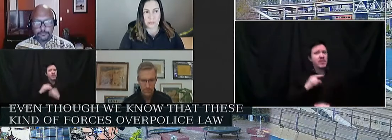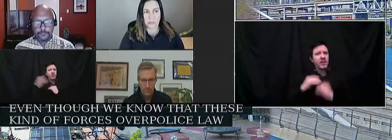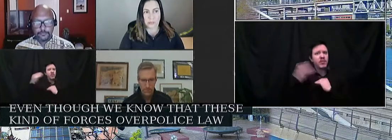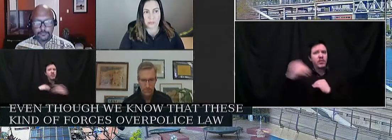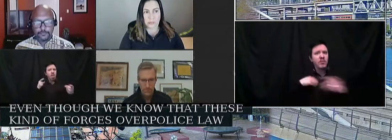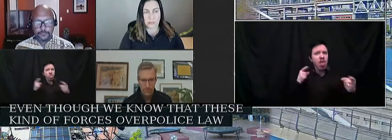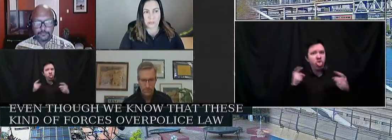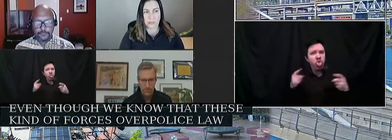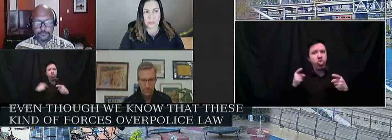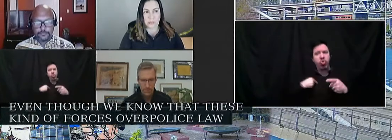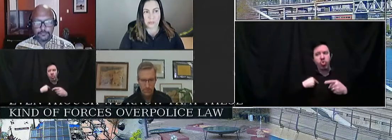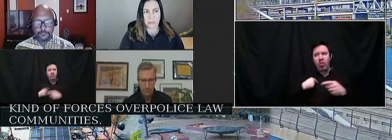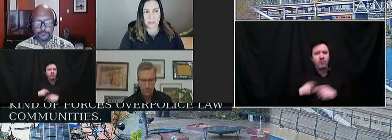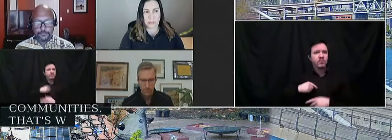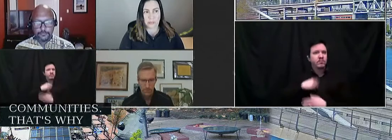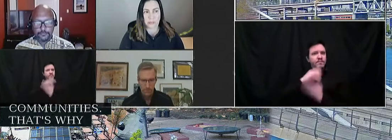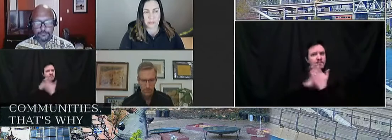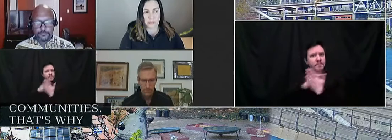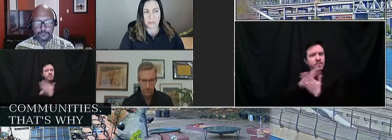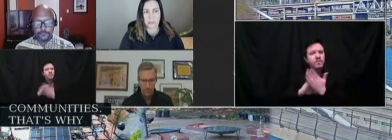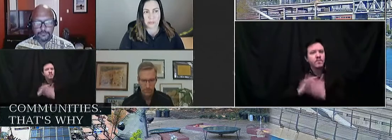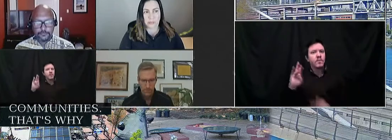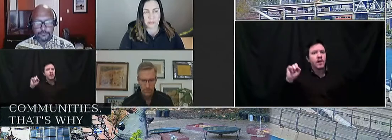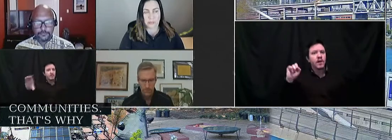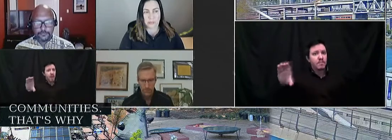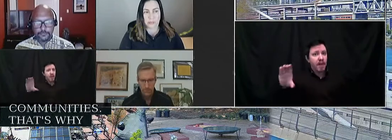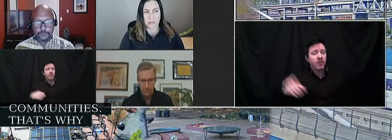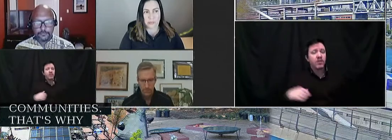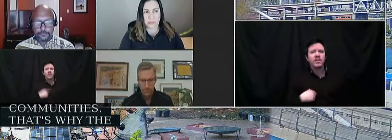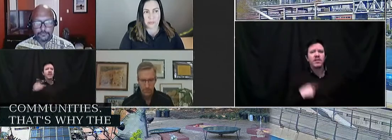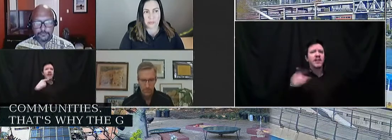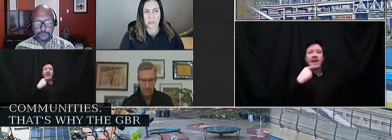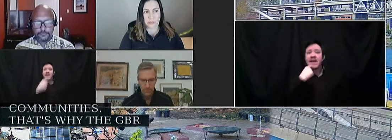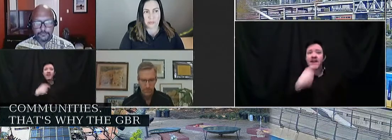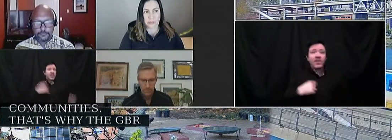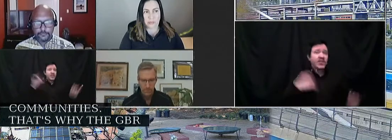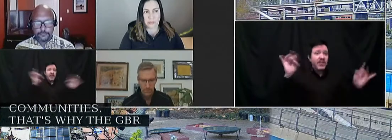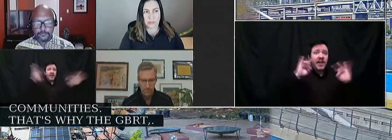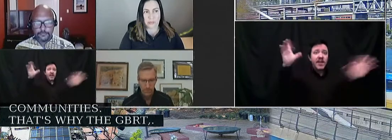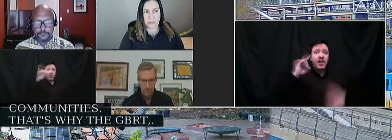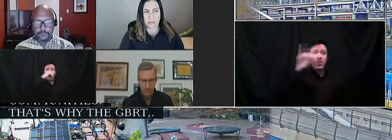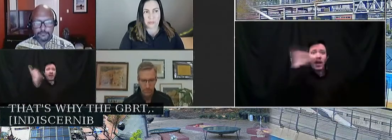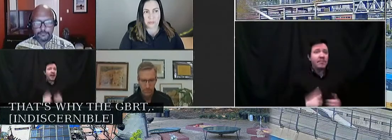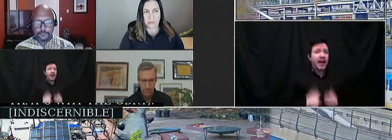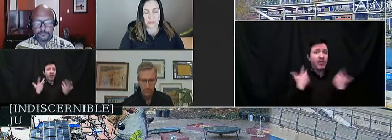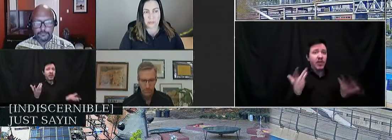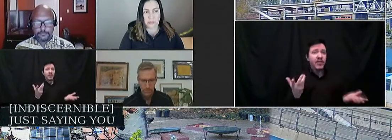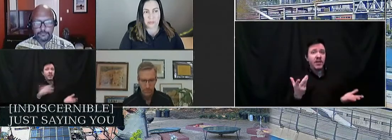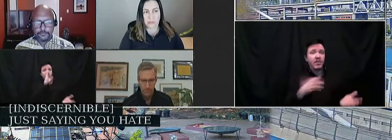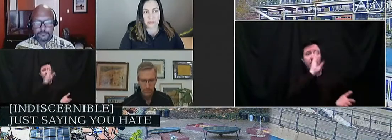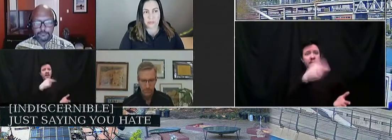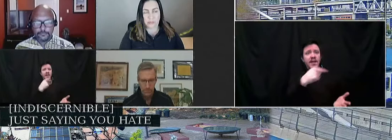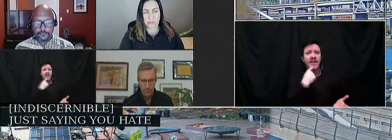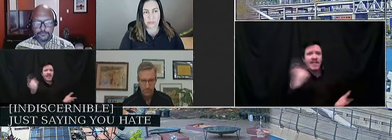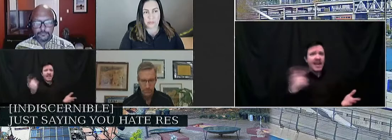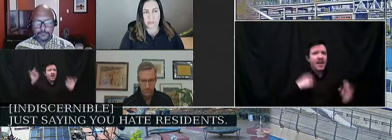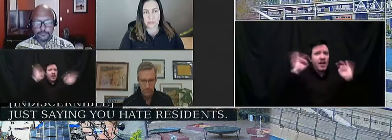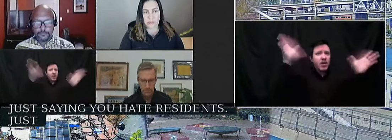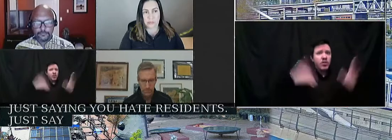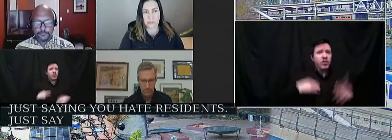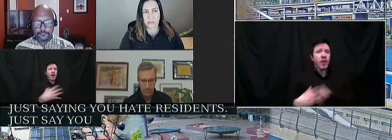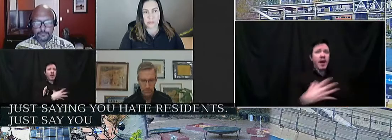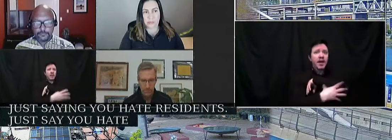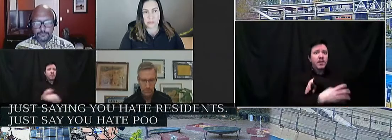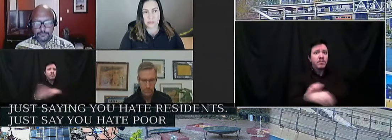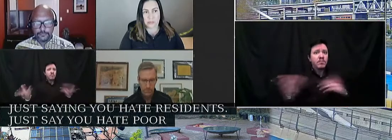was rightfully dismantled last year. Just say that you hate Black residents. Just say that you hate poor residents. Just say that you hate the